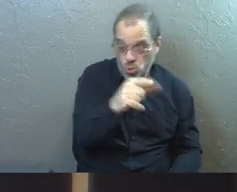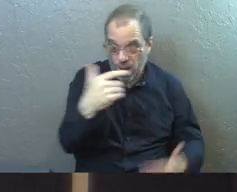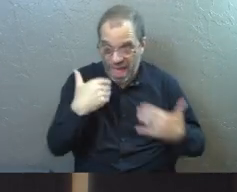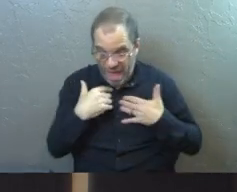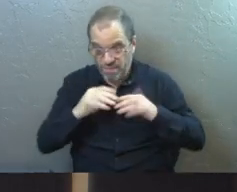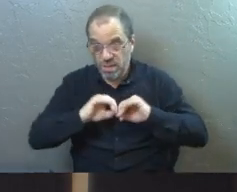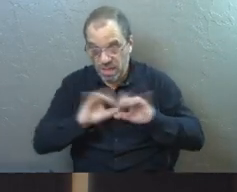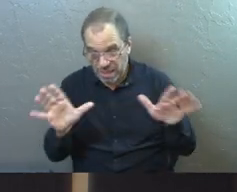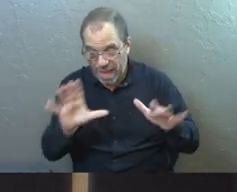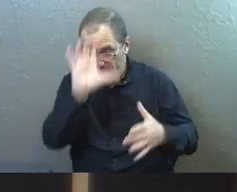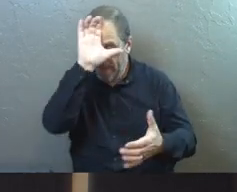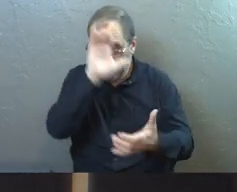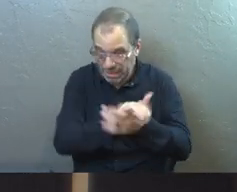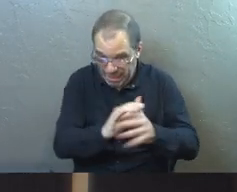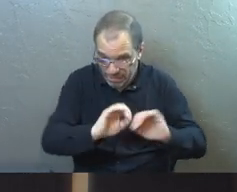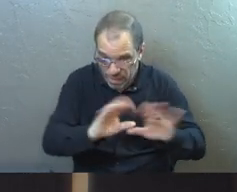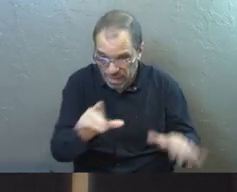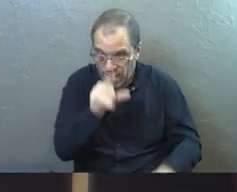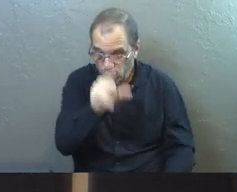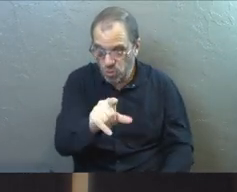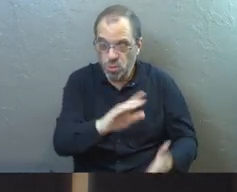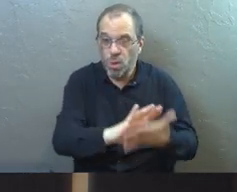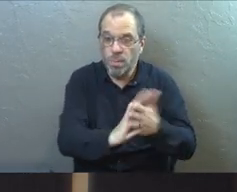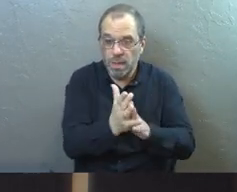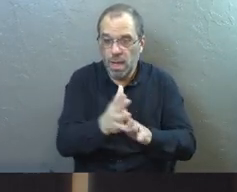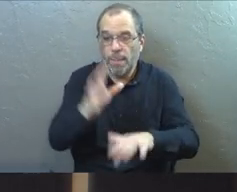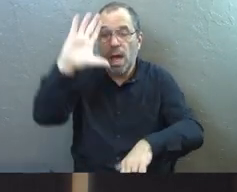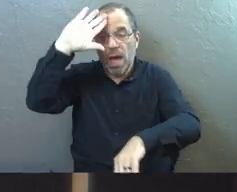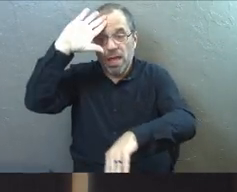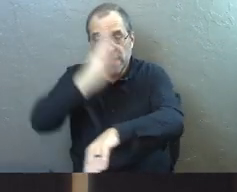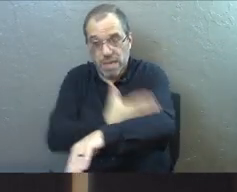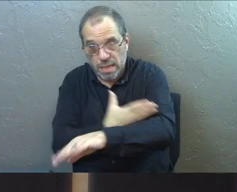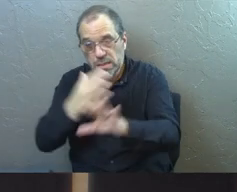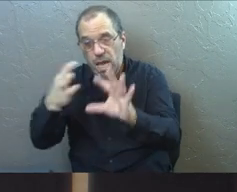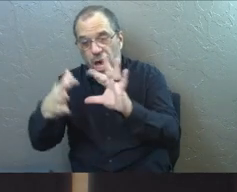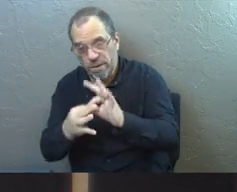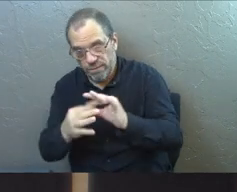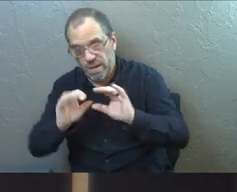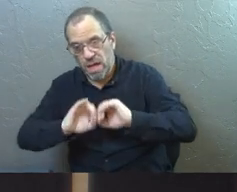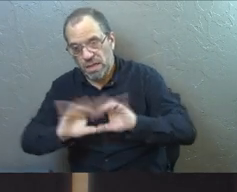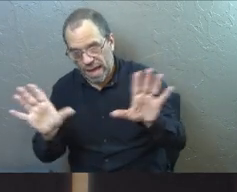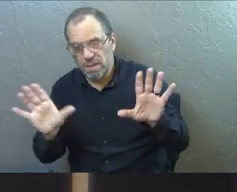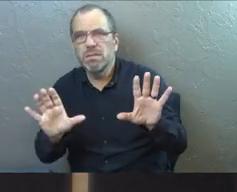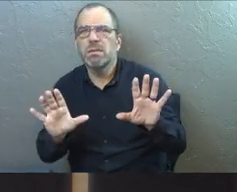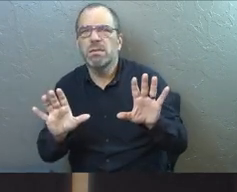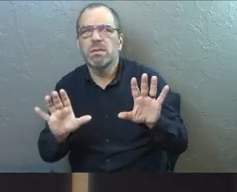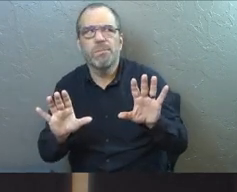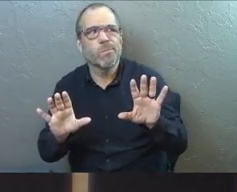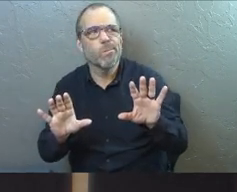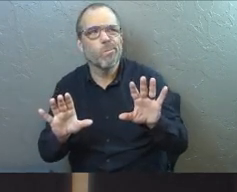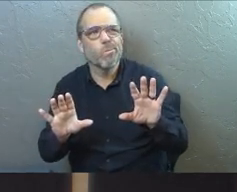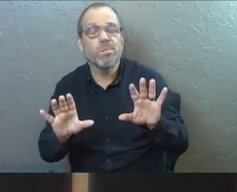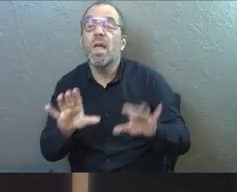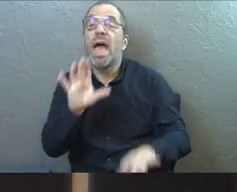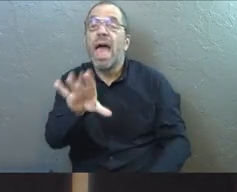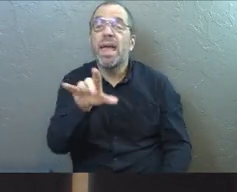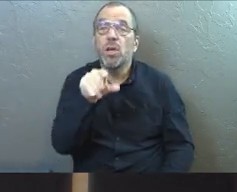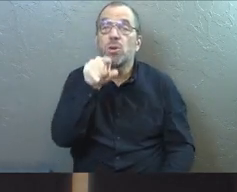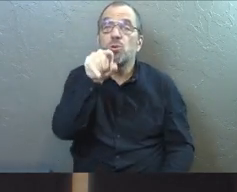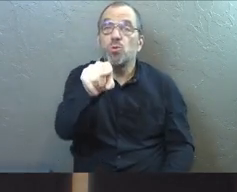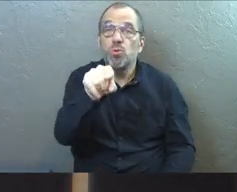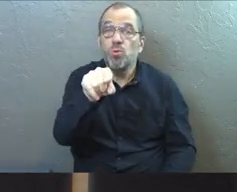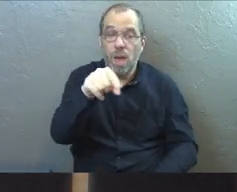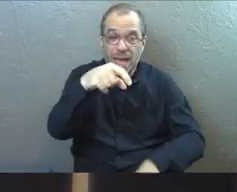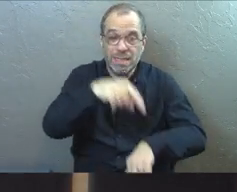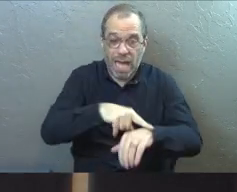have the light, believe in the light that you may become sons of light. It's like this idea that he's going, if you spend time